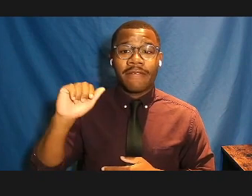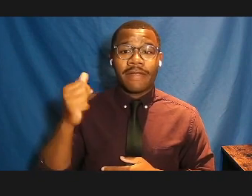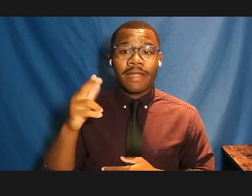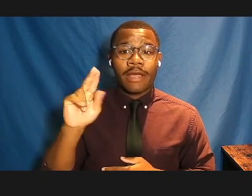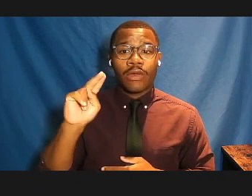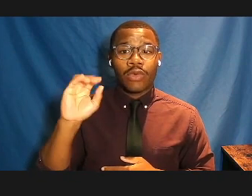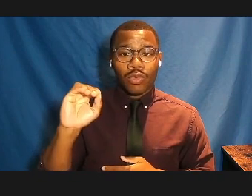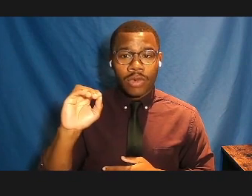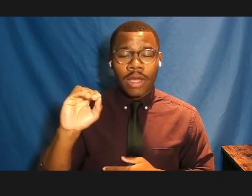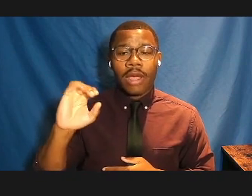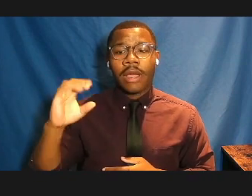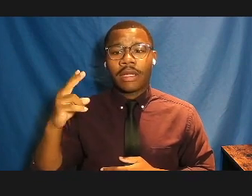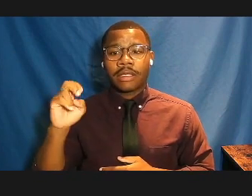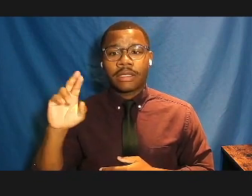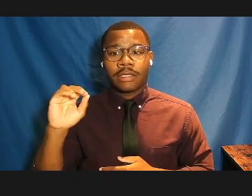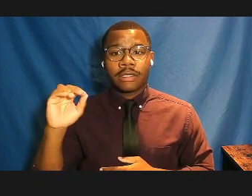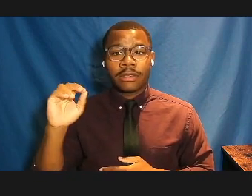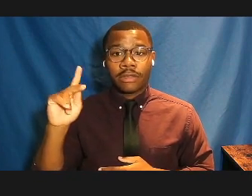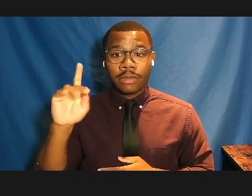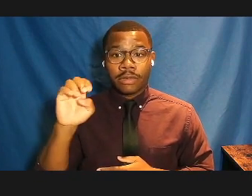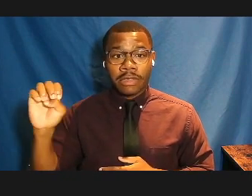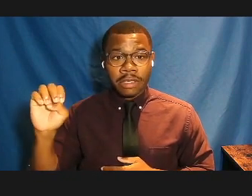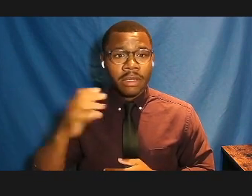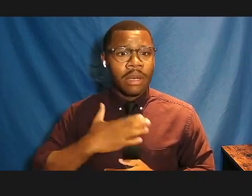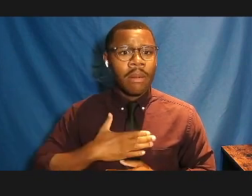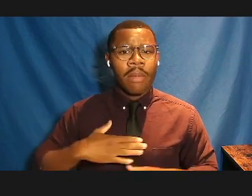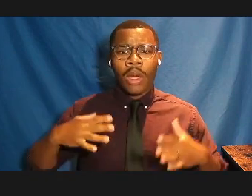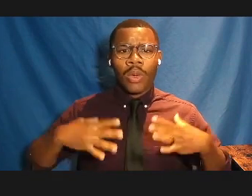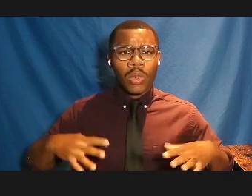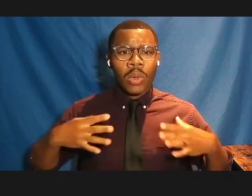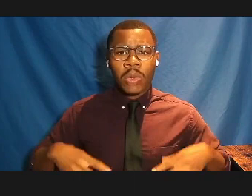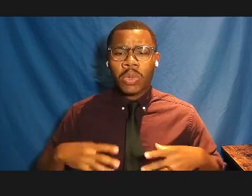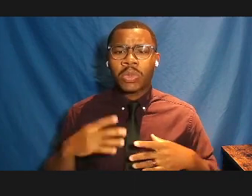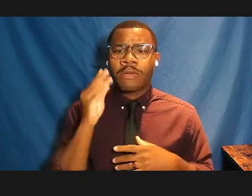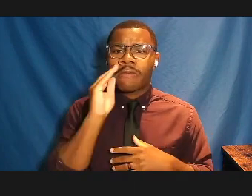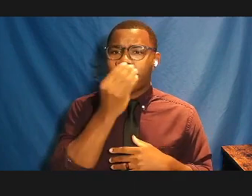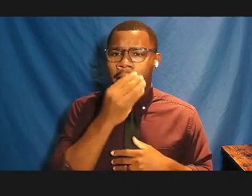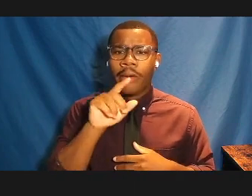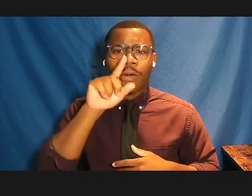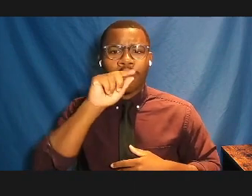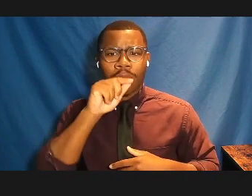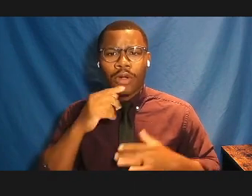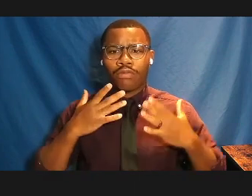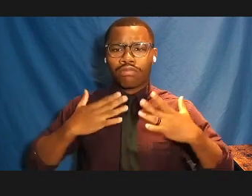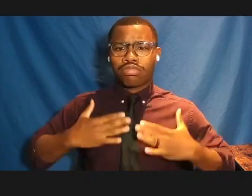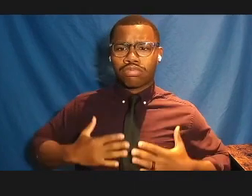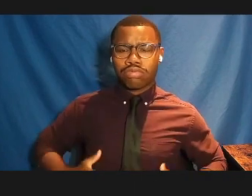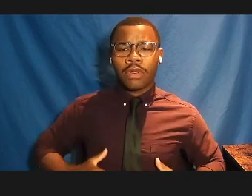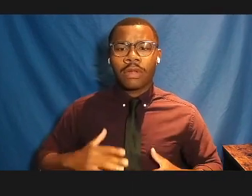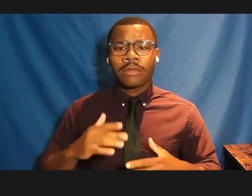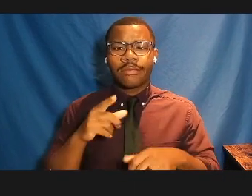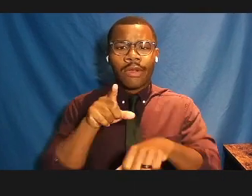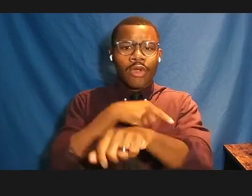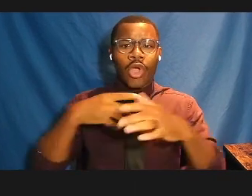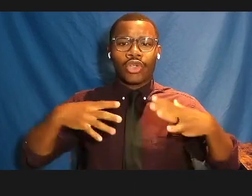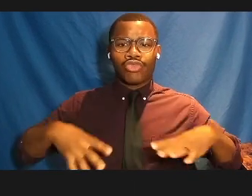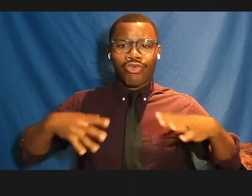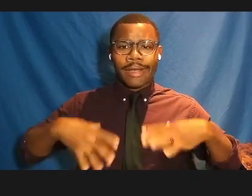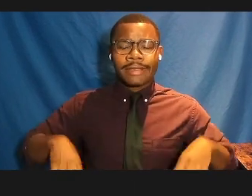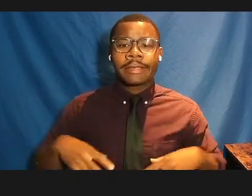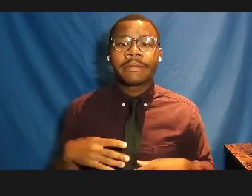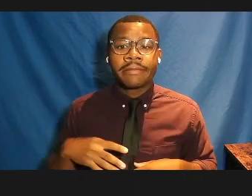flowery and bird-covered purple long dress with shoulder-length brown hair,